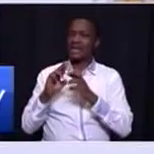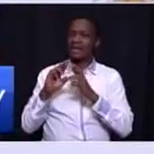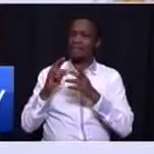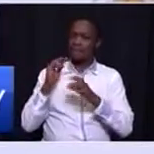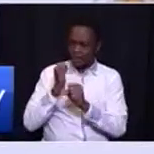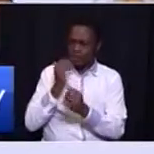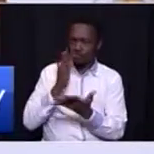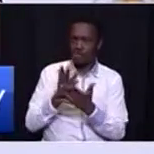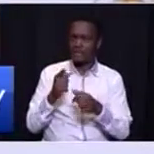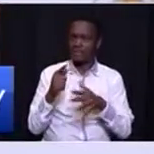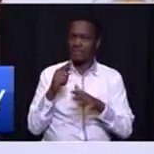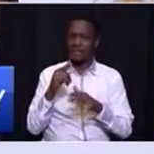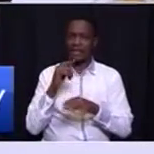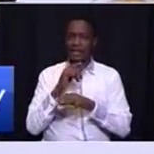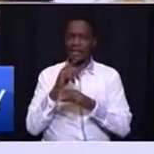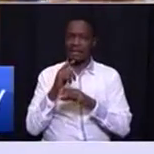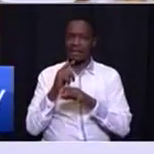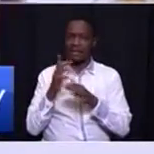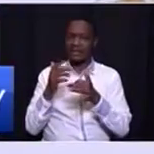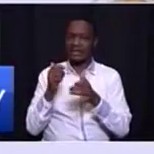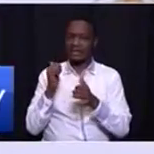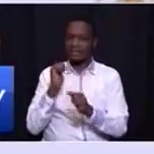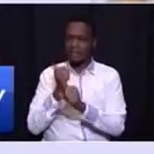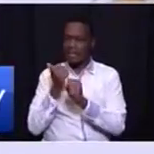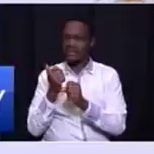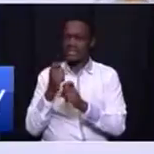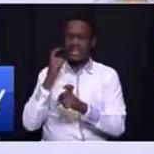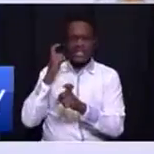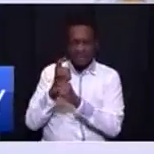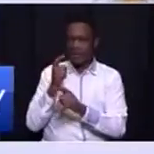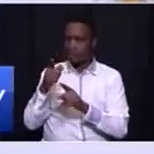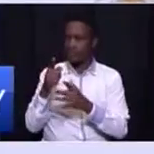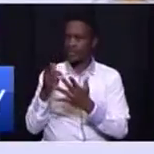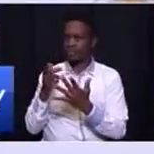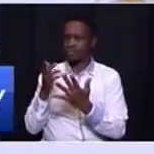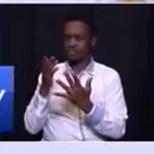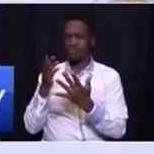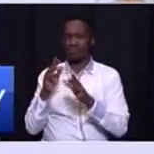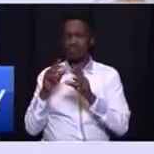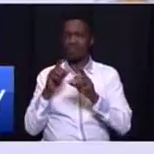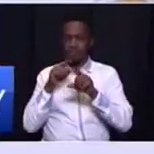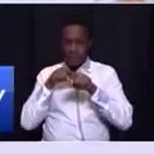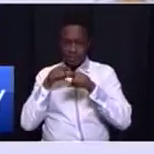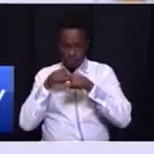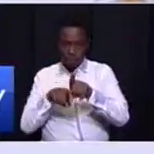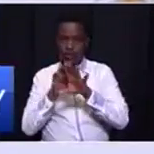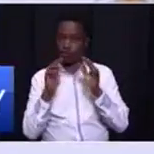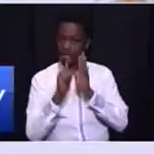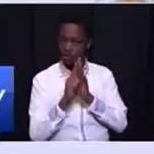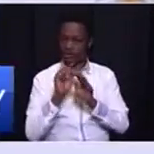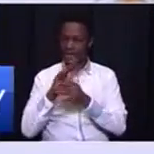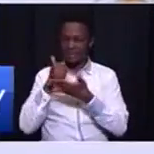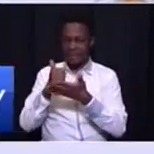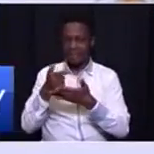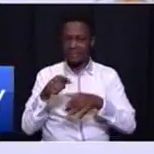environment that will make it difficult to break the law and ensure they follow the law, but they are assisted